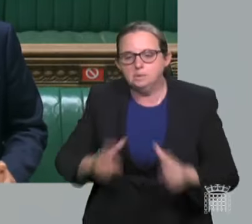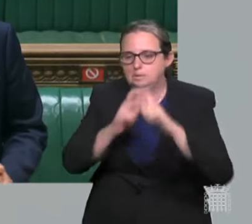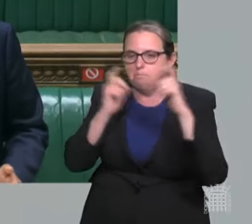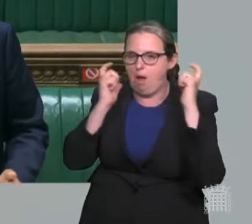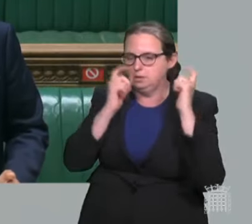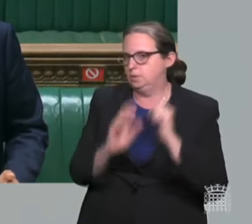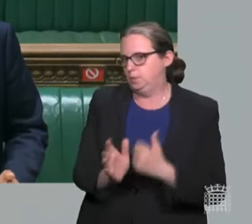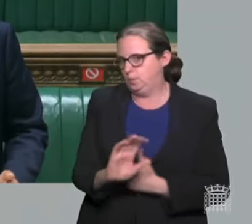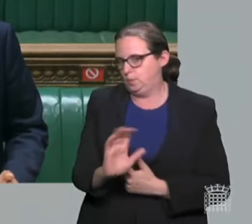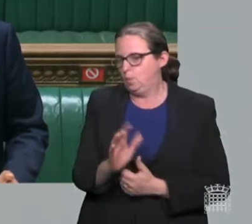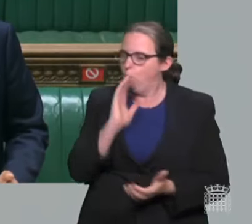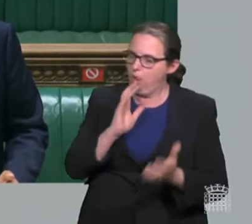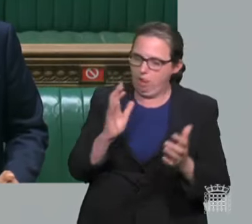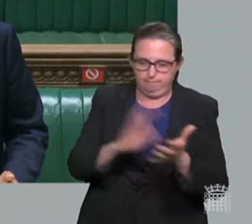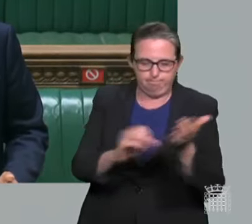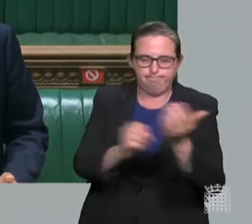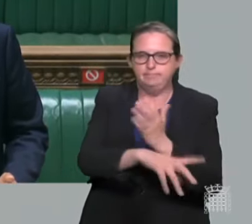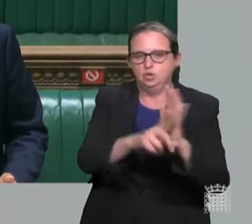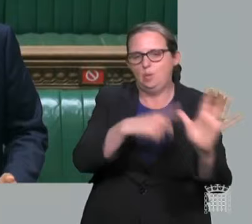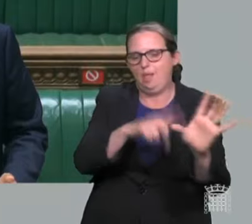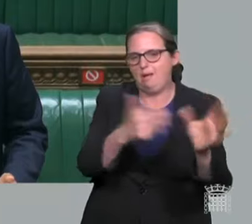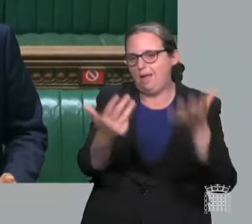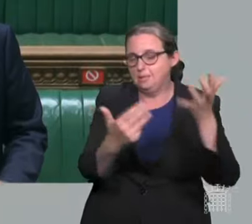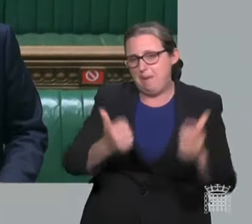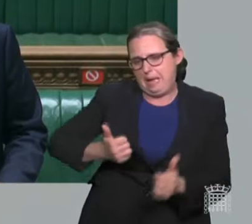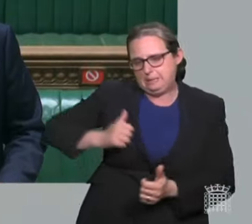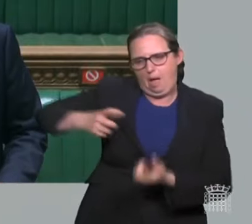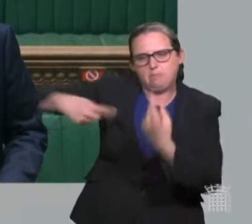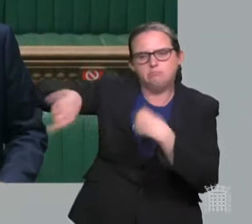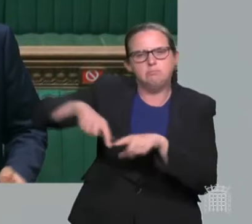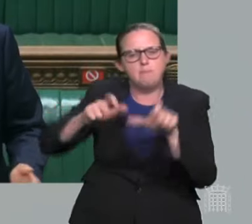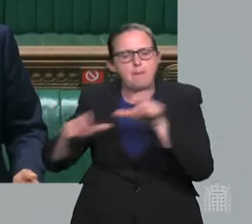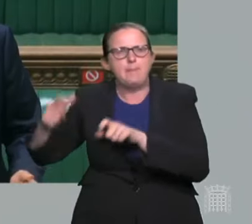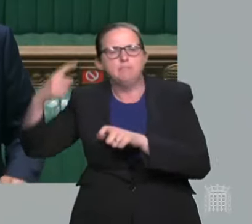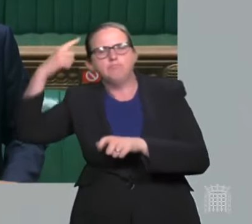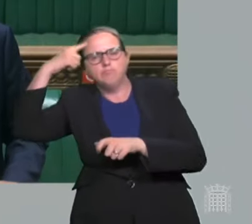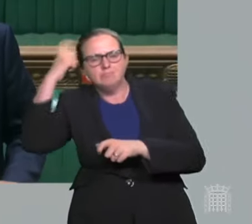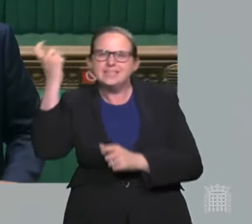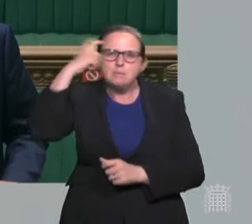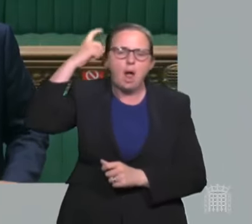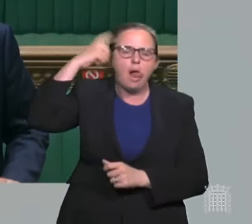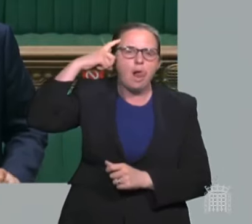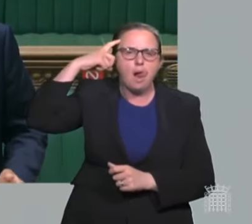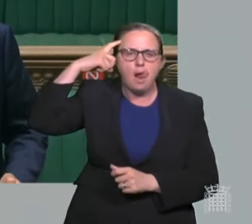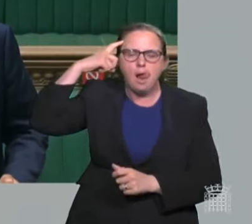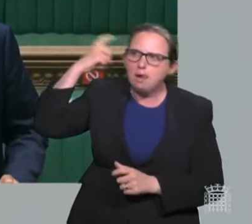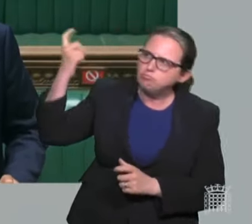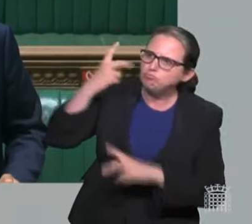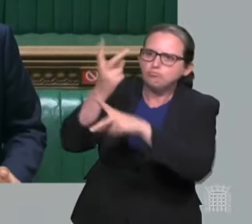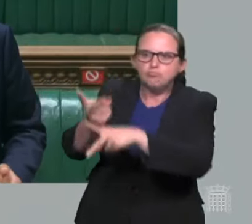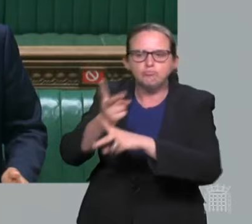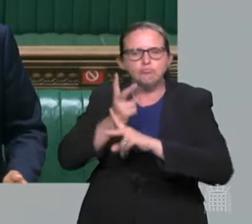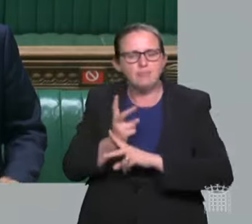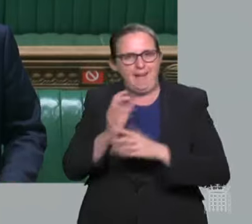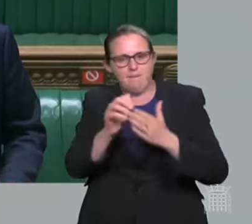we expect people to behave sensibly and think about others around them. So, for example, the guidance will be